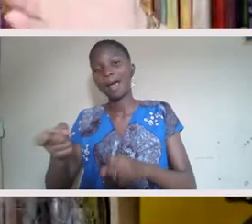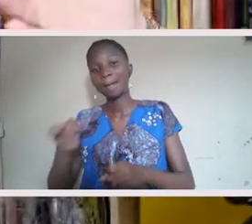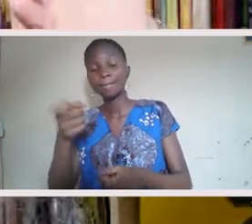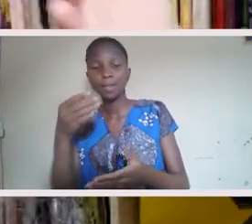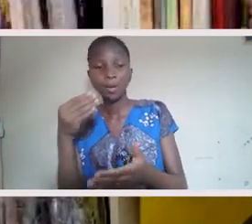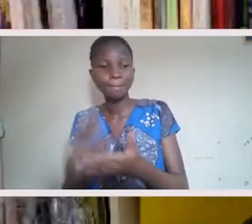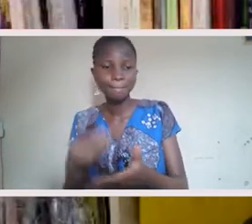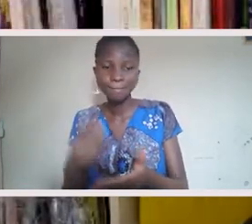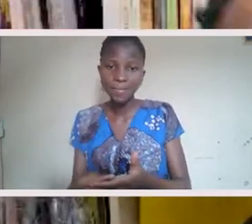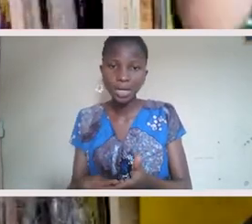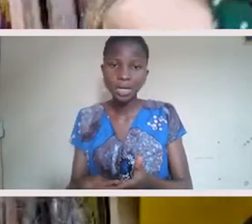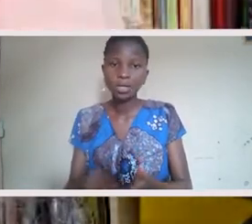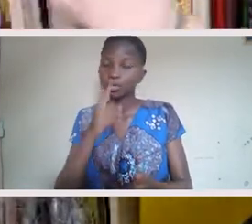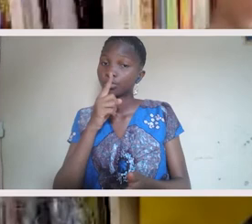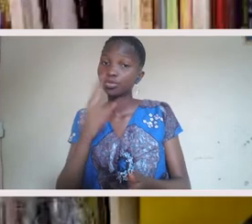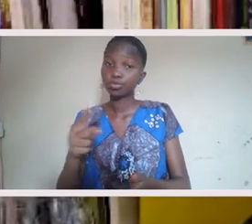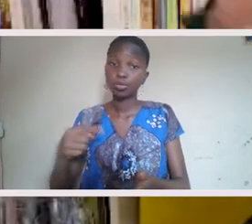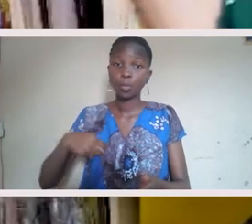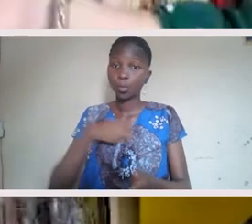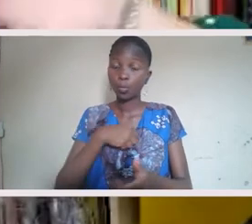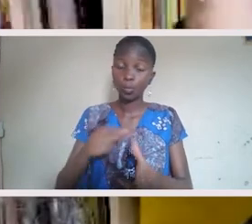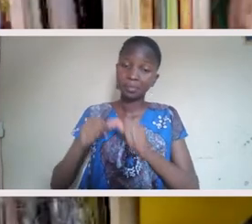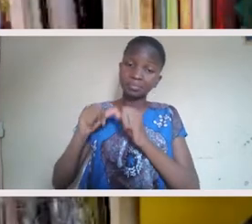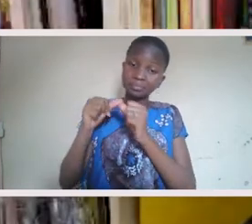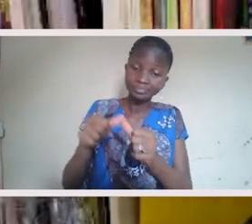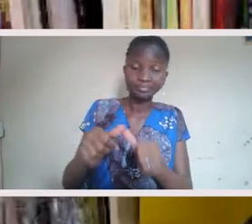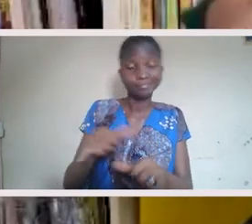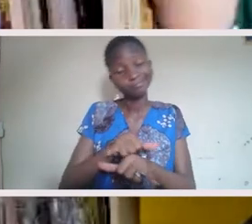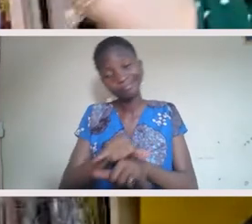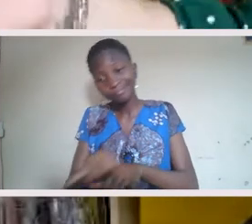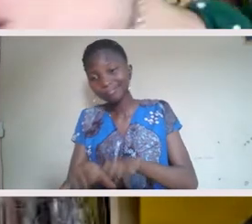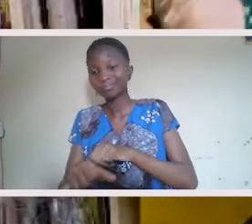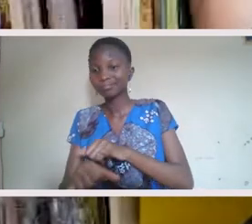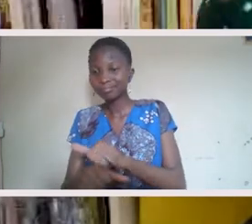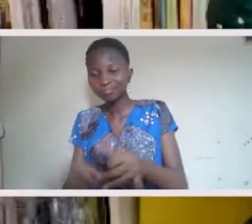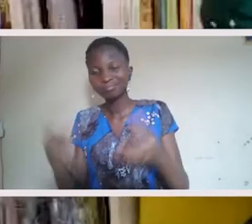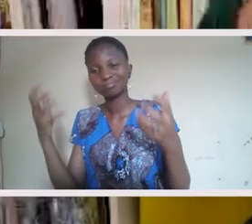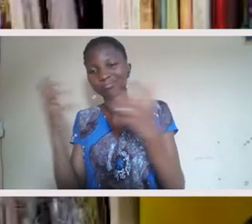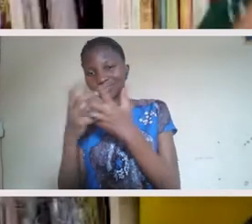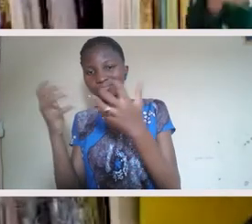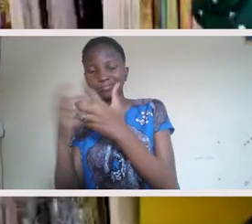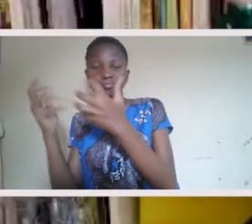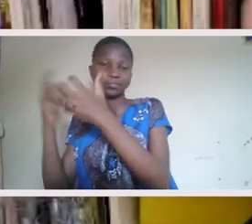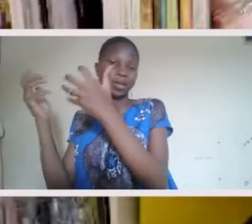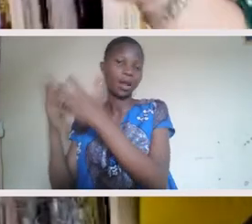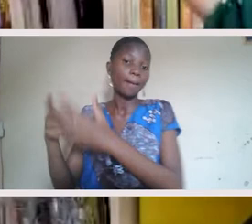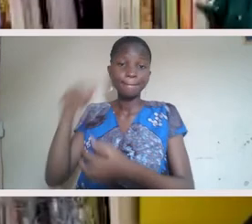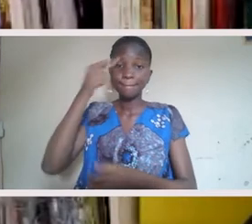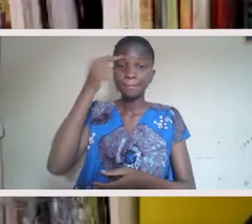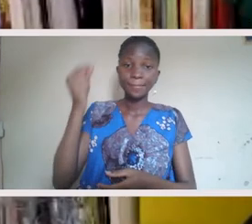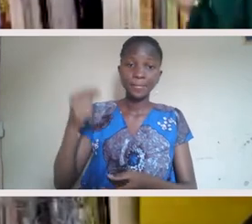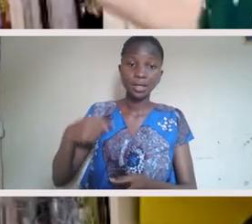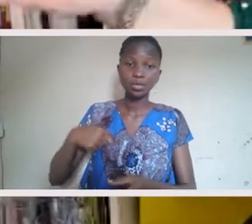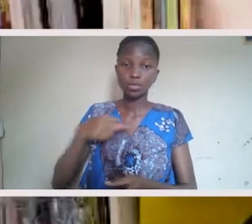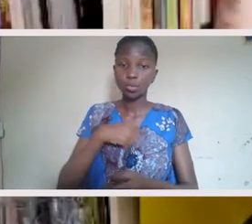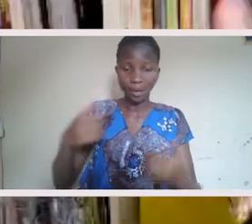those things at times because we're doing the best we can, because we have to pay the bill because ain't nobody want to have to put, you know, figure out the